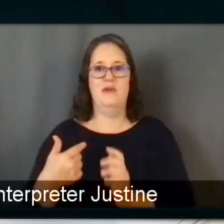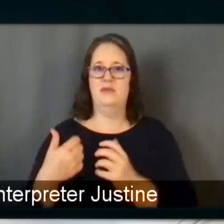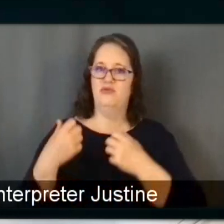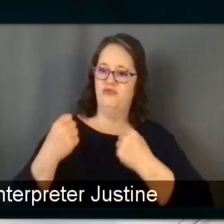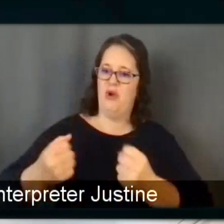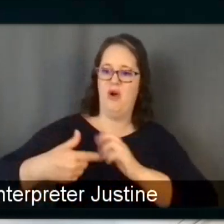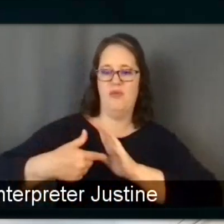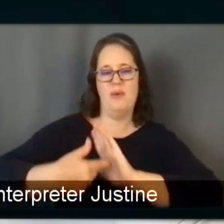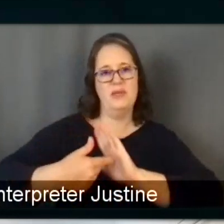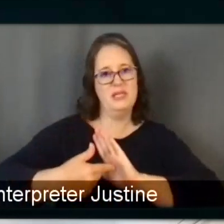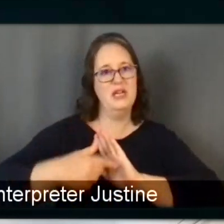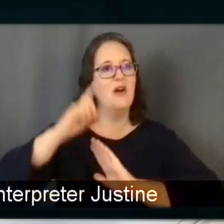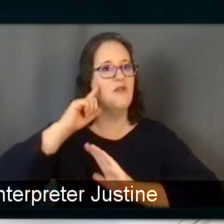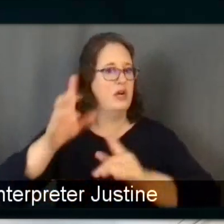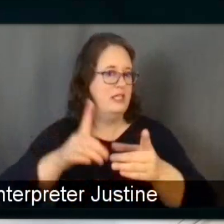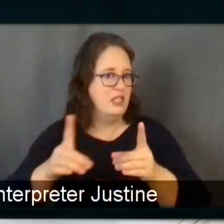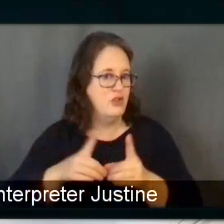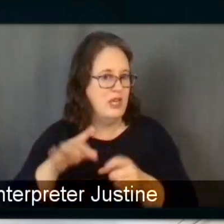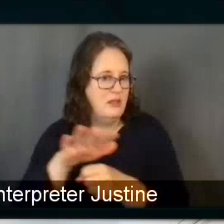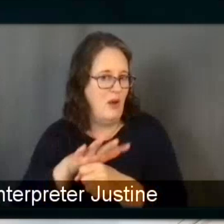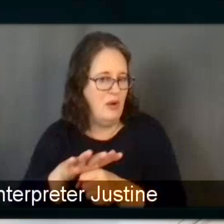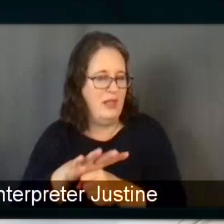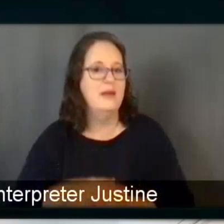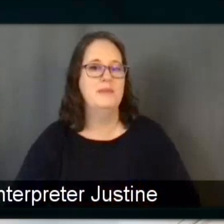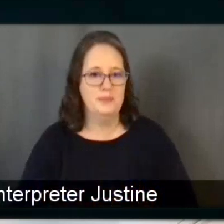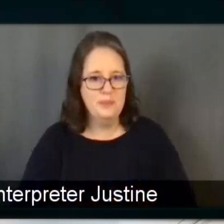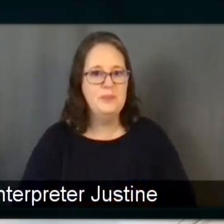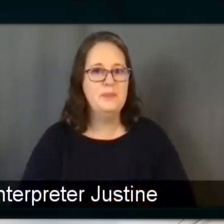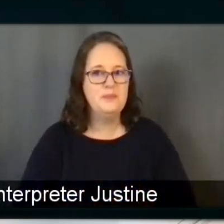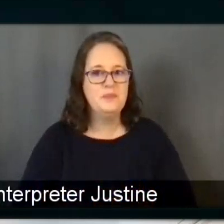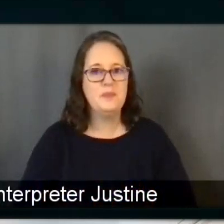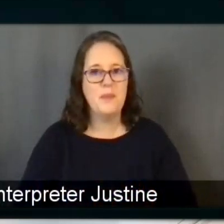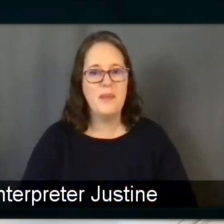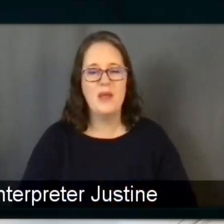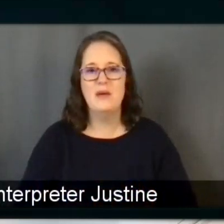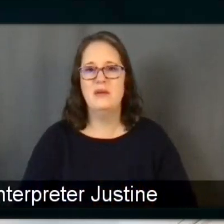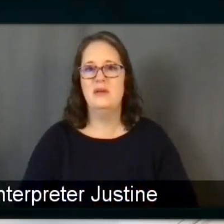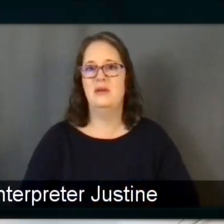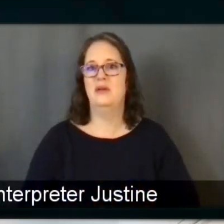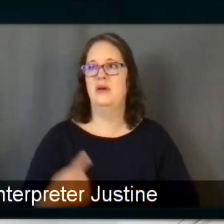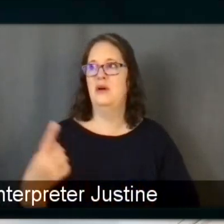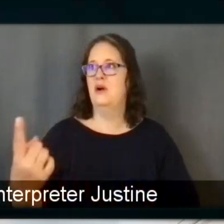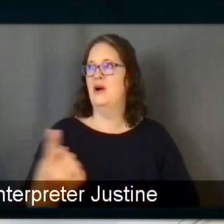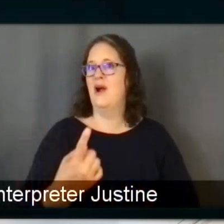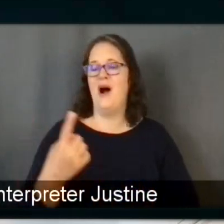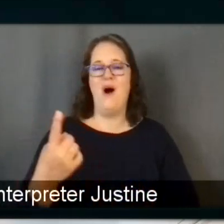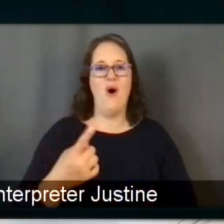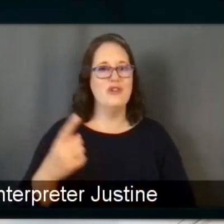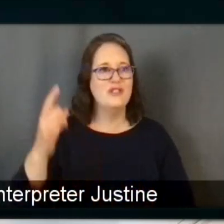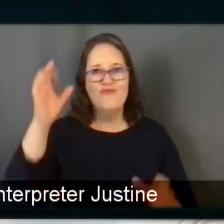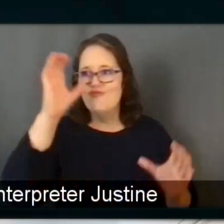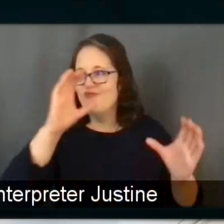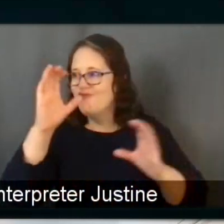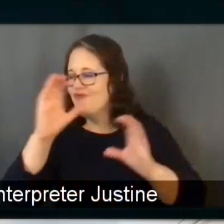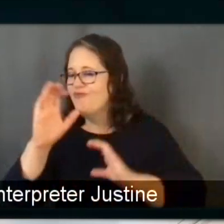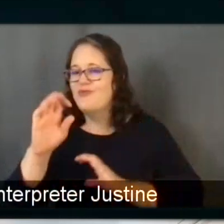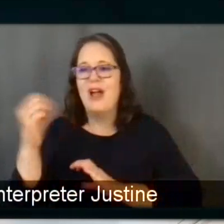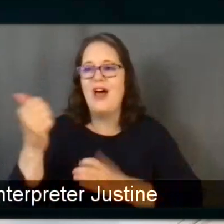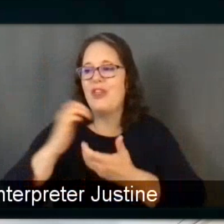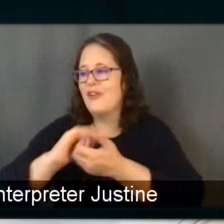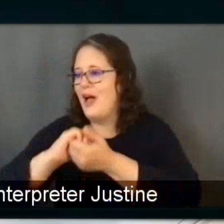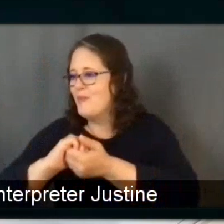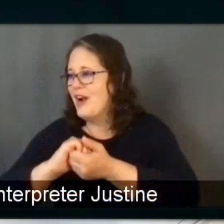locally. And so, you know, always looking for for additional collaborations, though. Yeah.